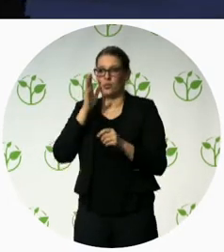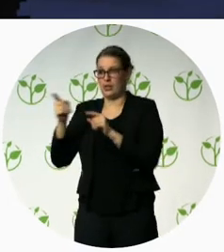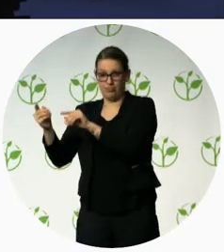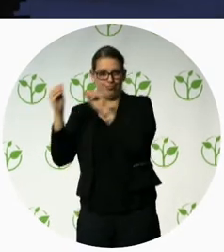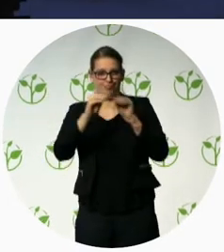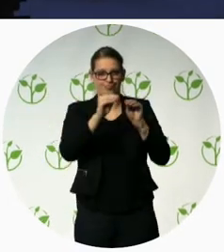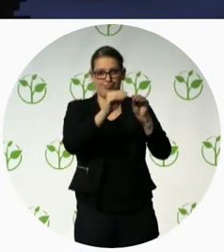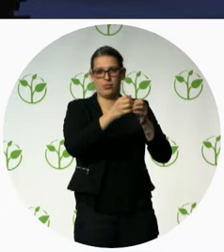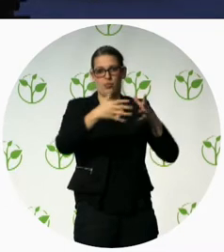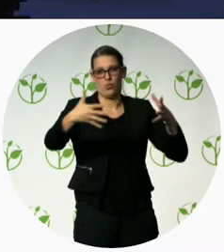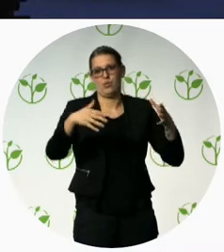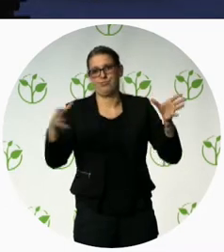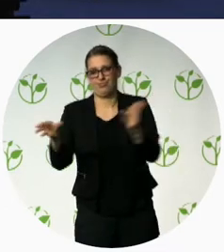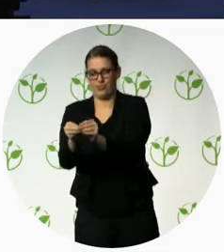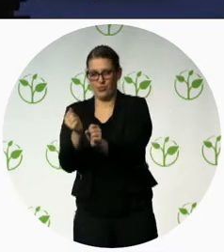don't be shy